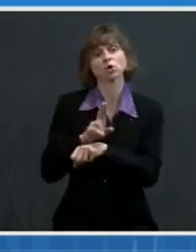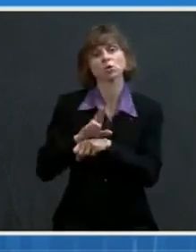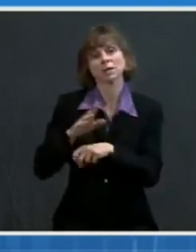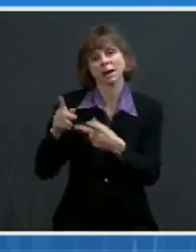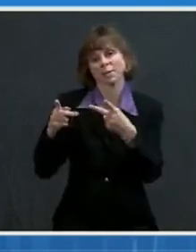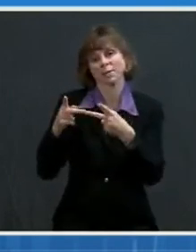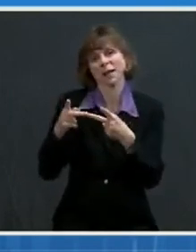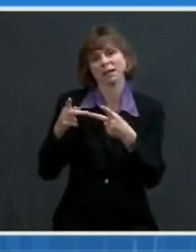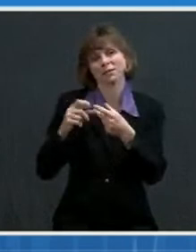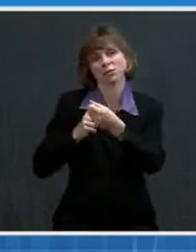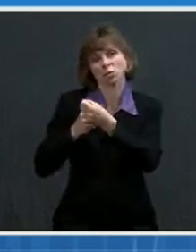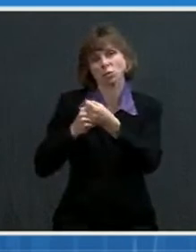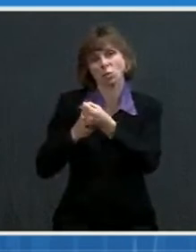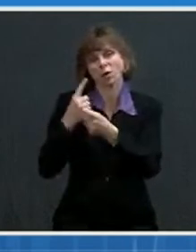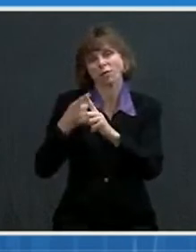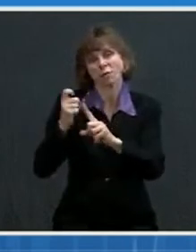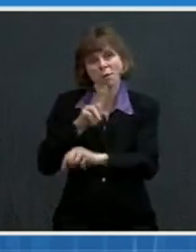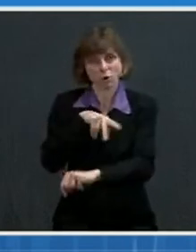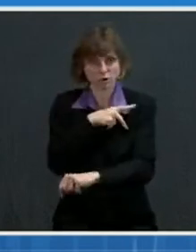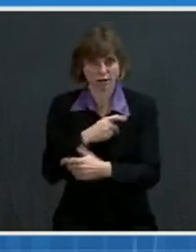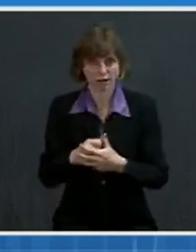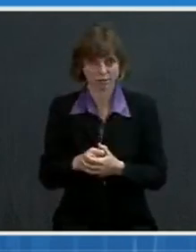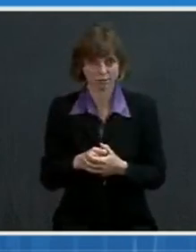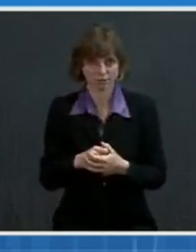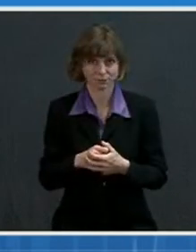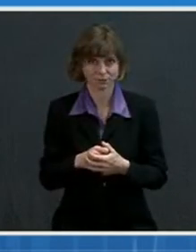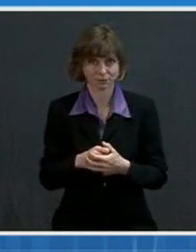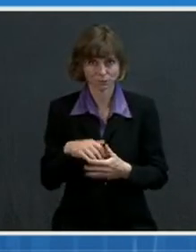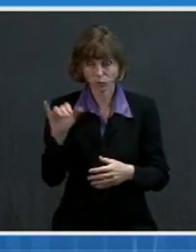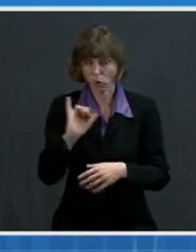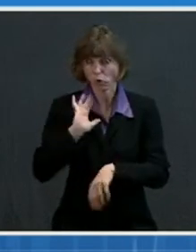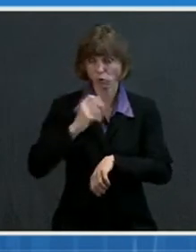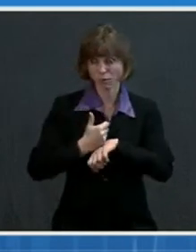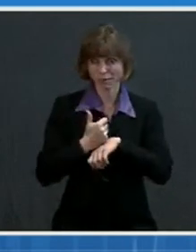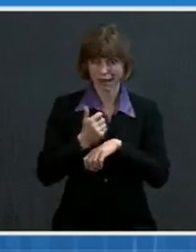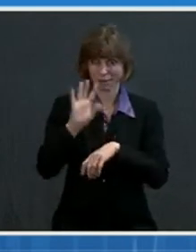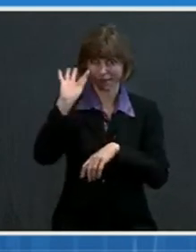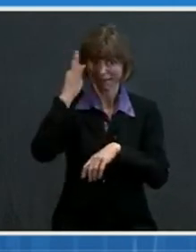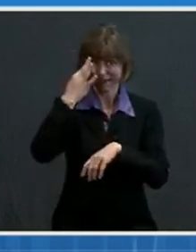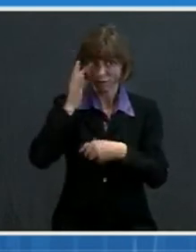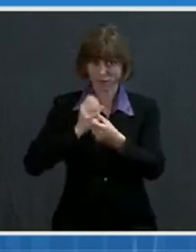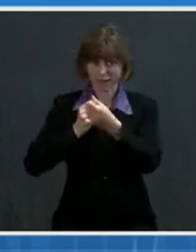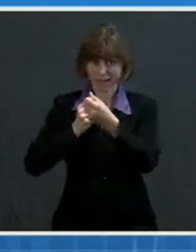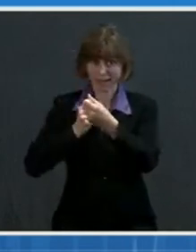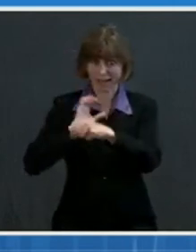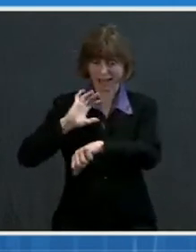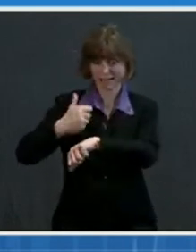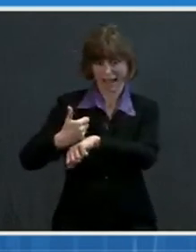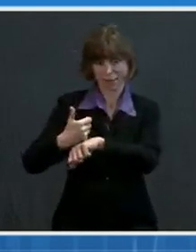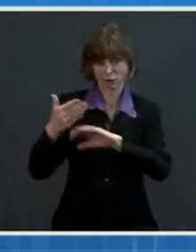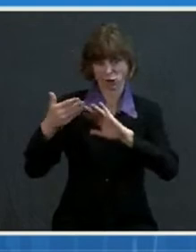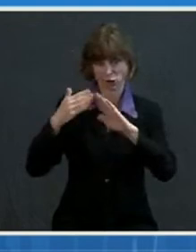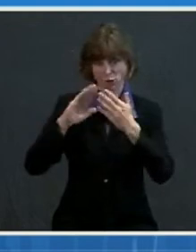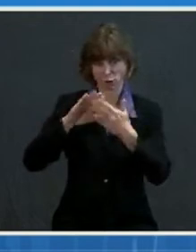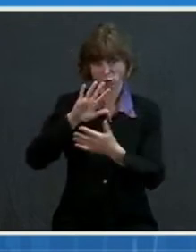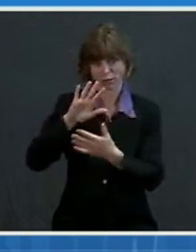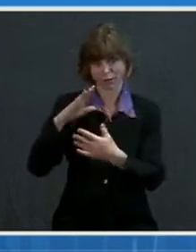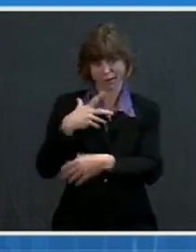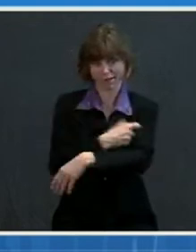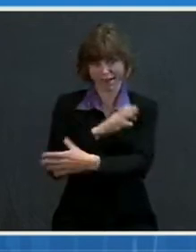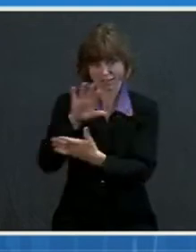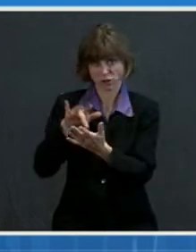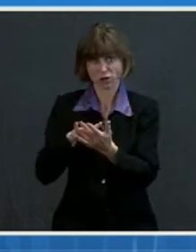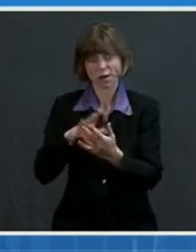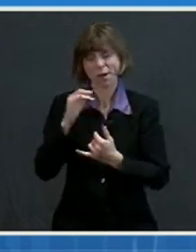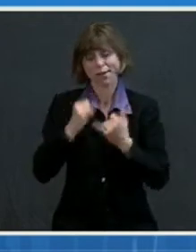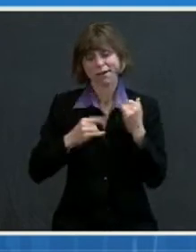federal personnel. And we've also been able to stand up a series of federally established community vaccination centers. And by the end of this week,